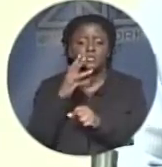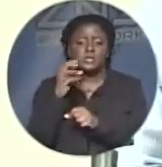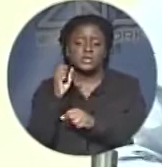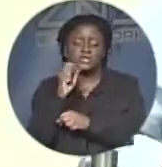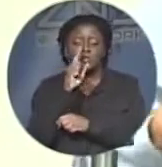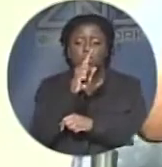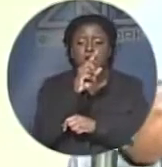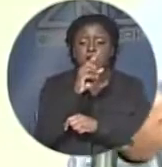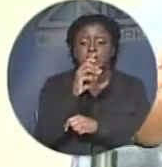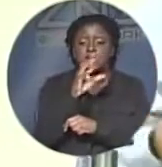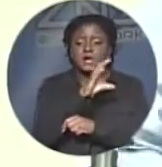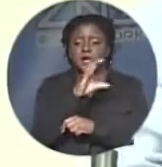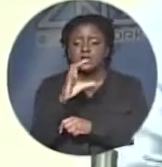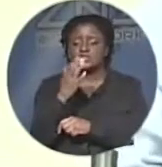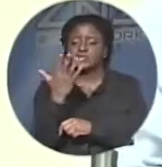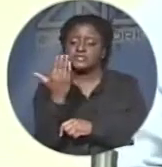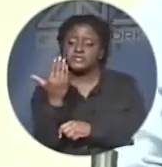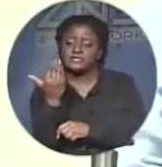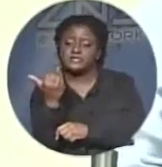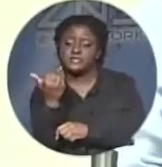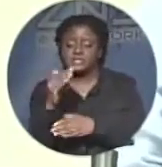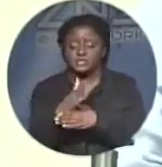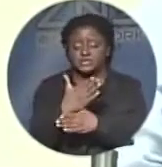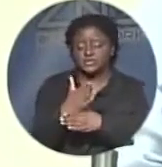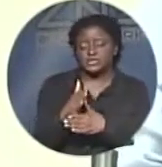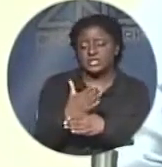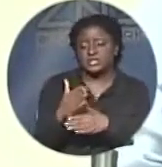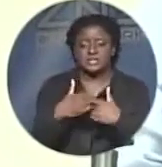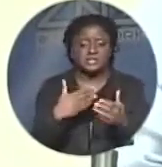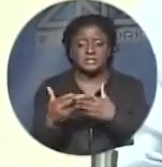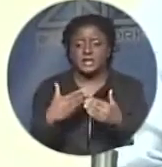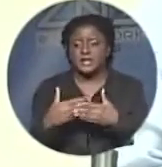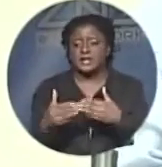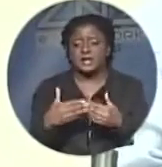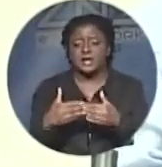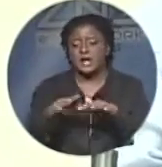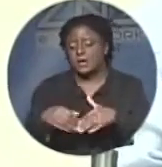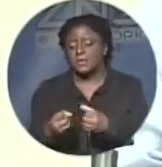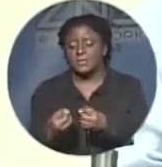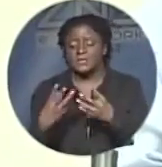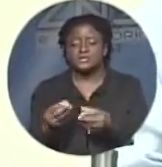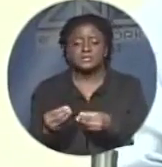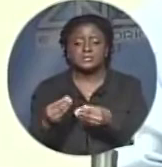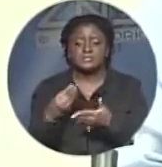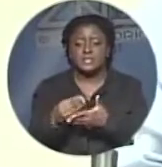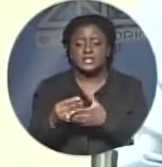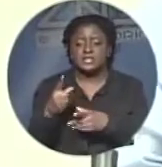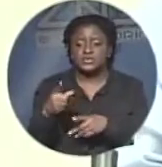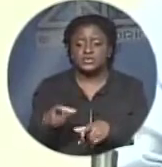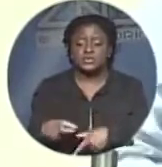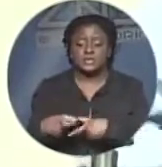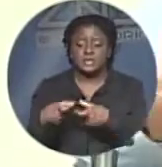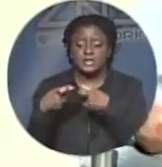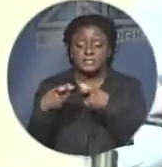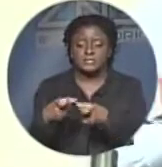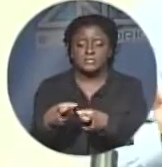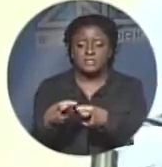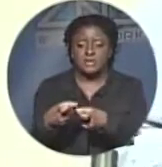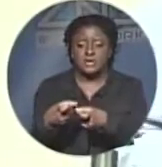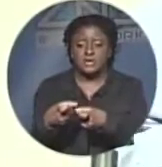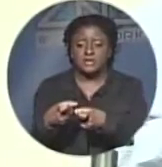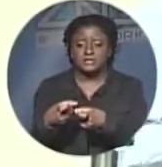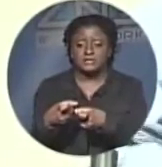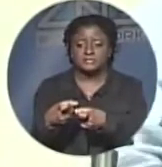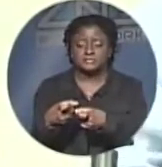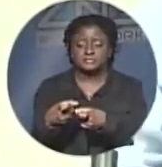though someone may have shown up with $100,000 to invest in the company, they were limited to the 115 because following the